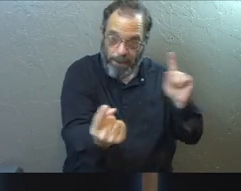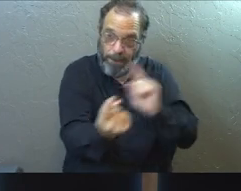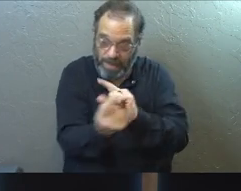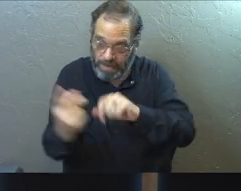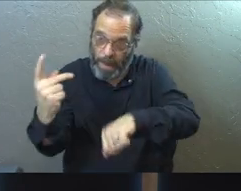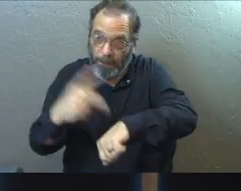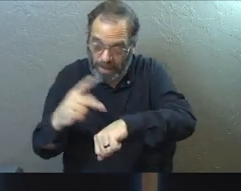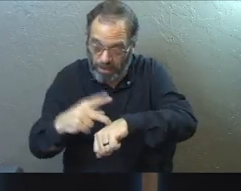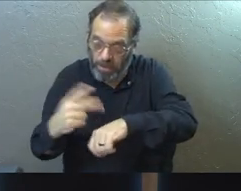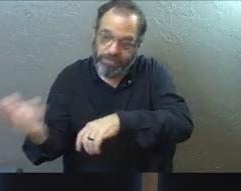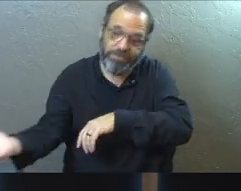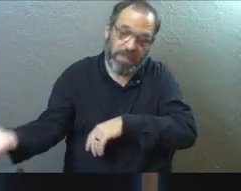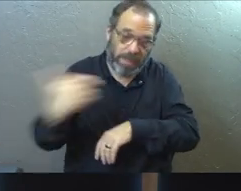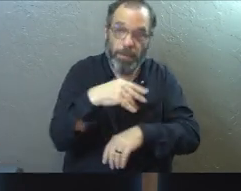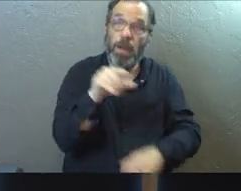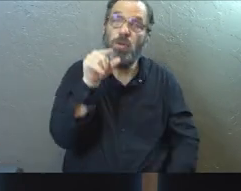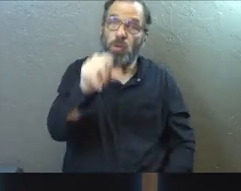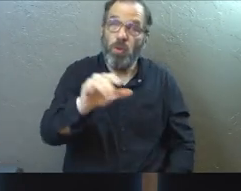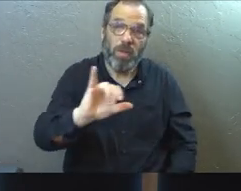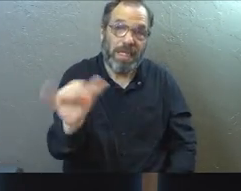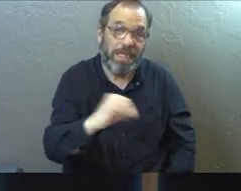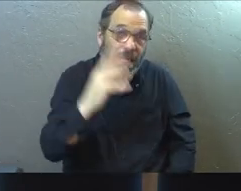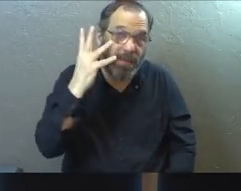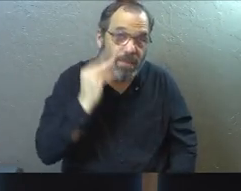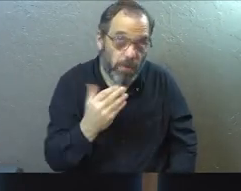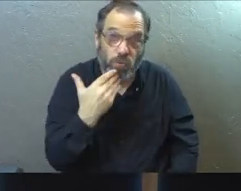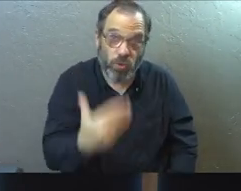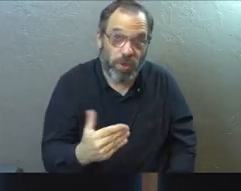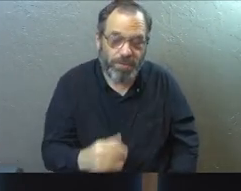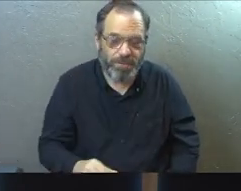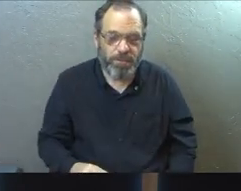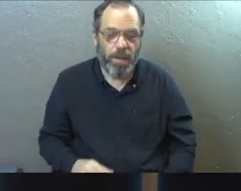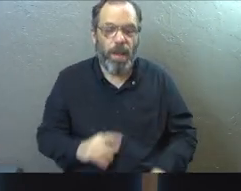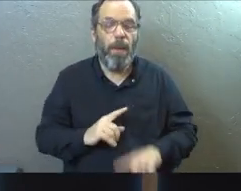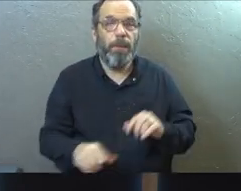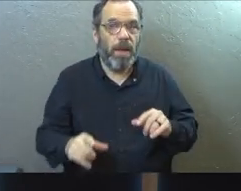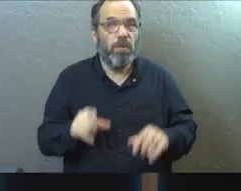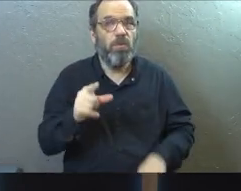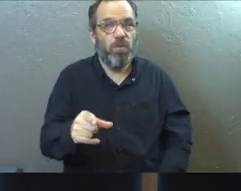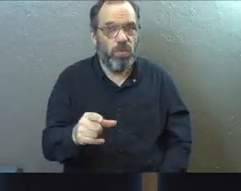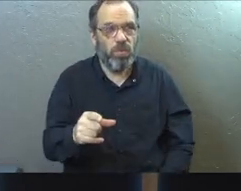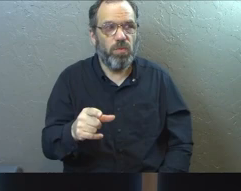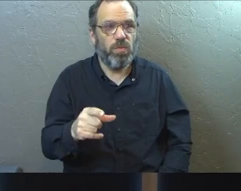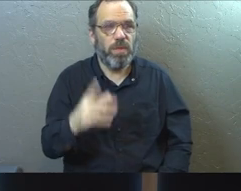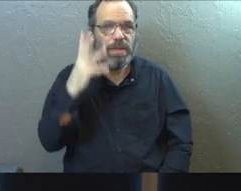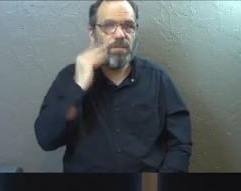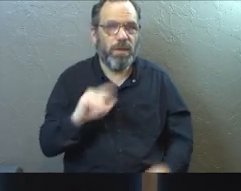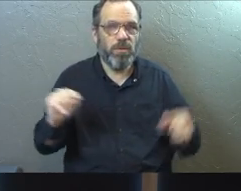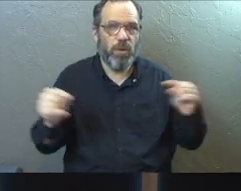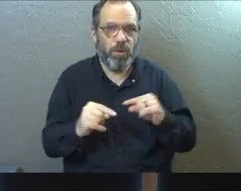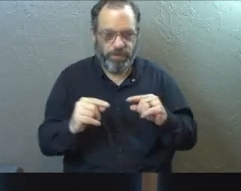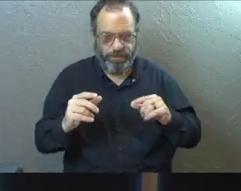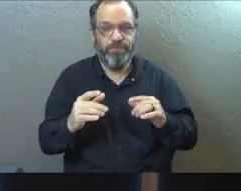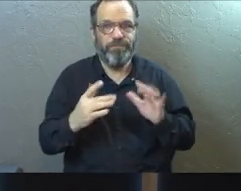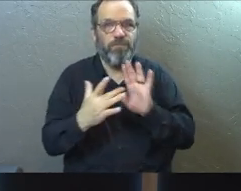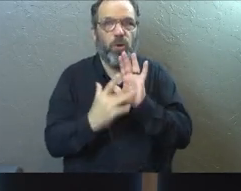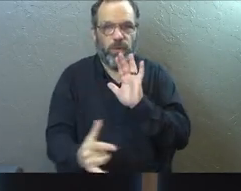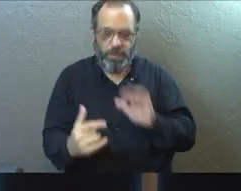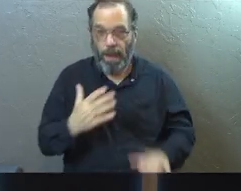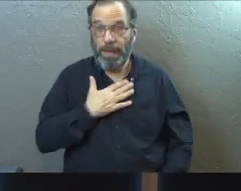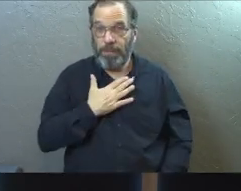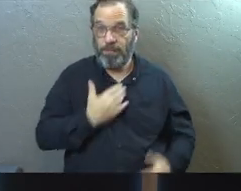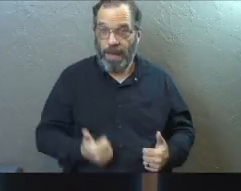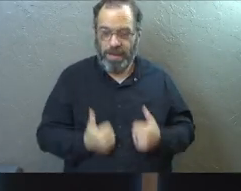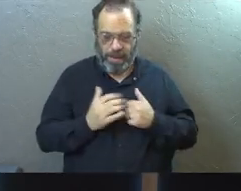which is what's going to happen for us as well. Good news. But we get hurt. I was thinking about my own story that